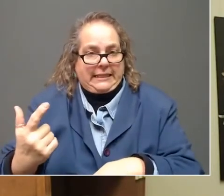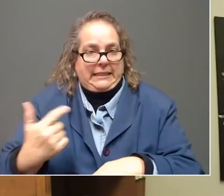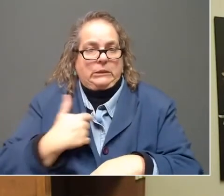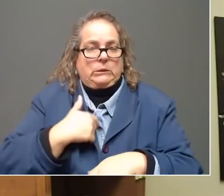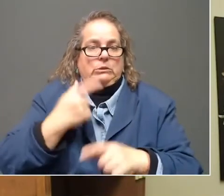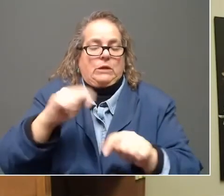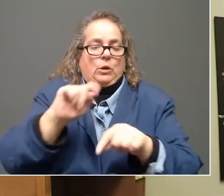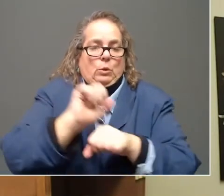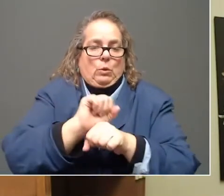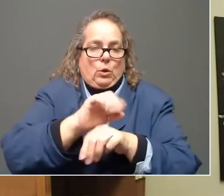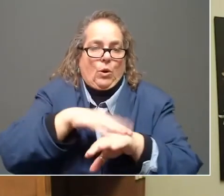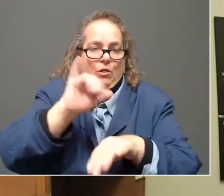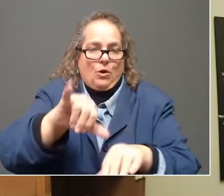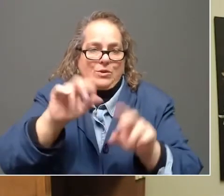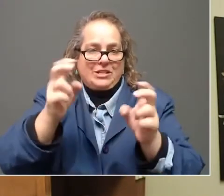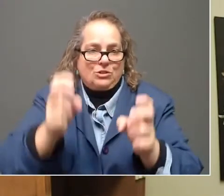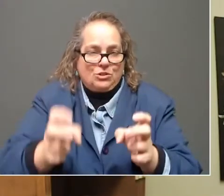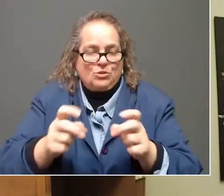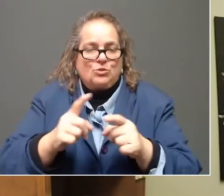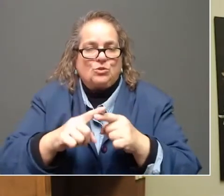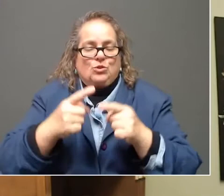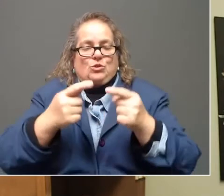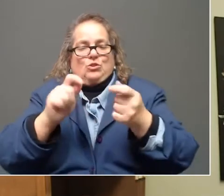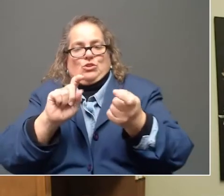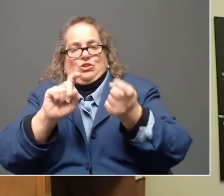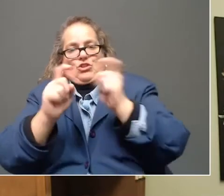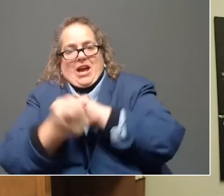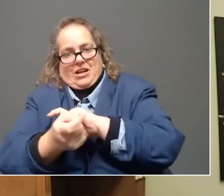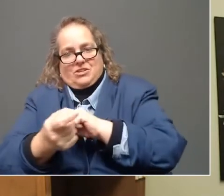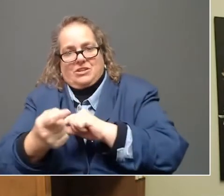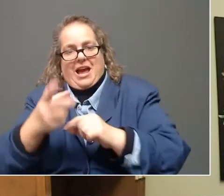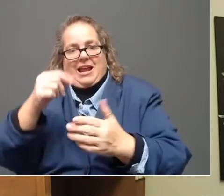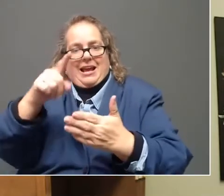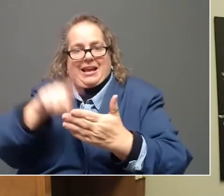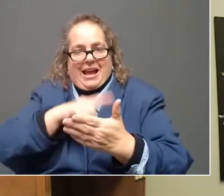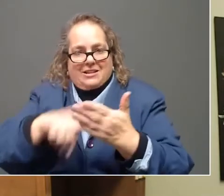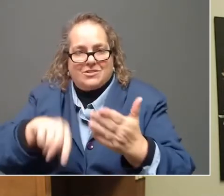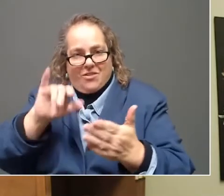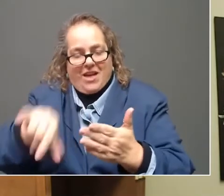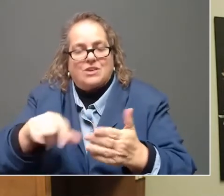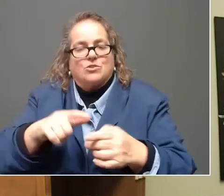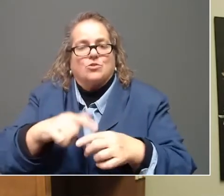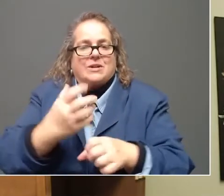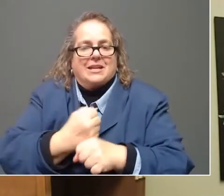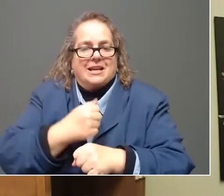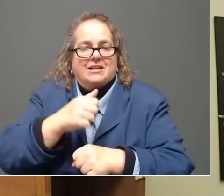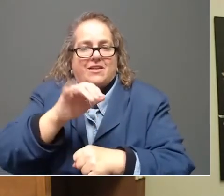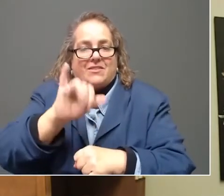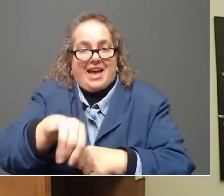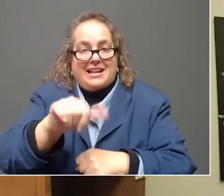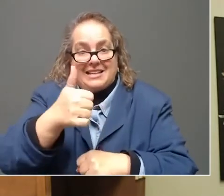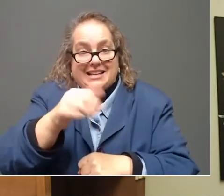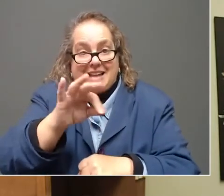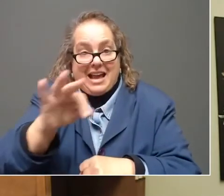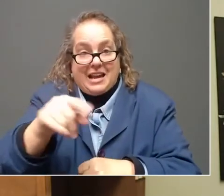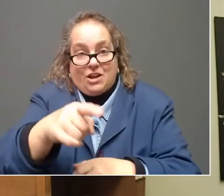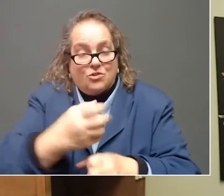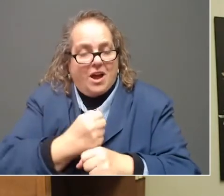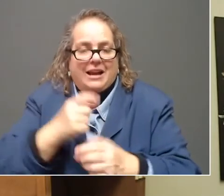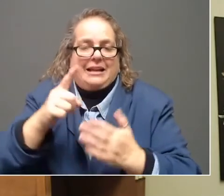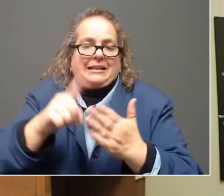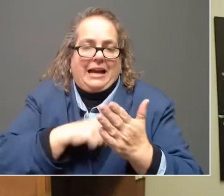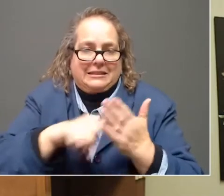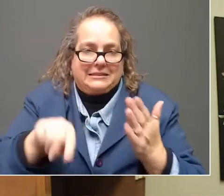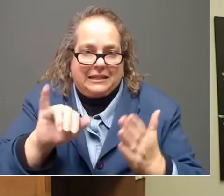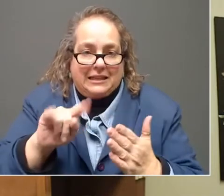reversed and canceled and to get you a get the 1099 you may have received canceled. So if you believe you are